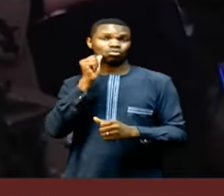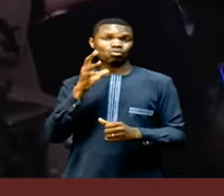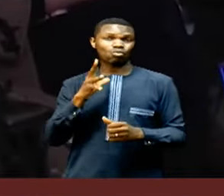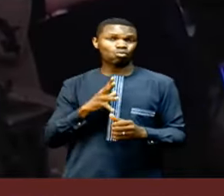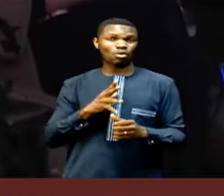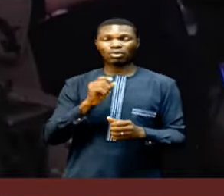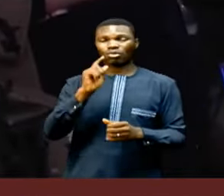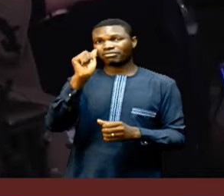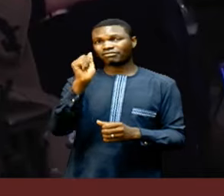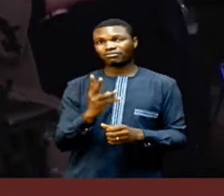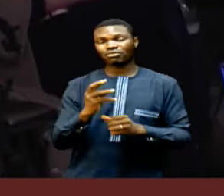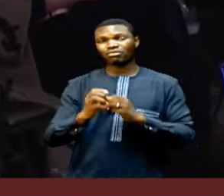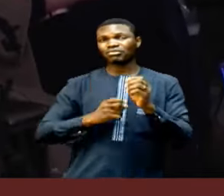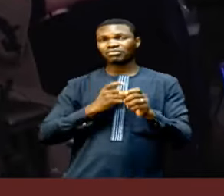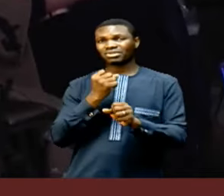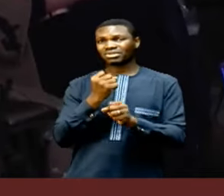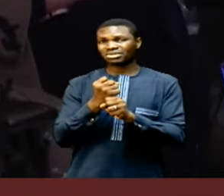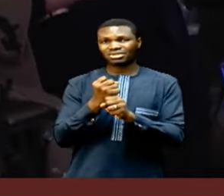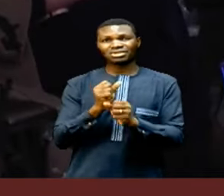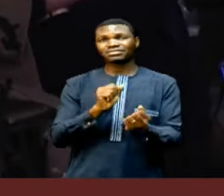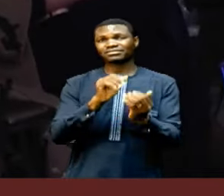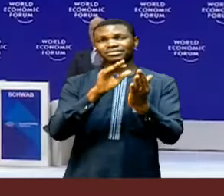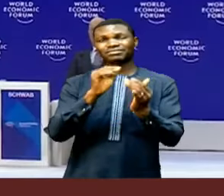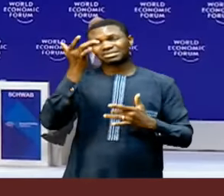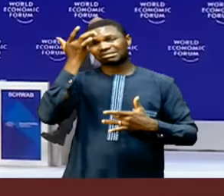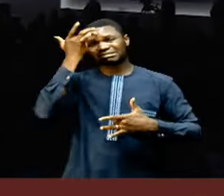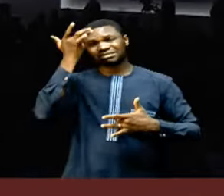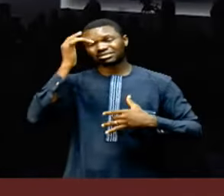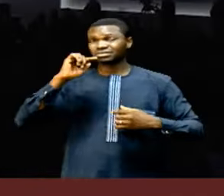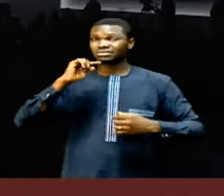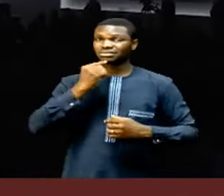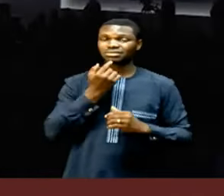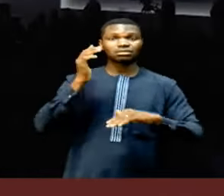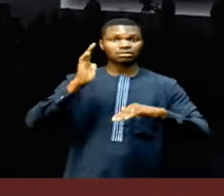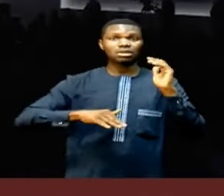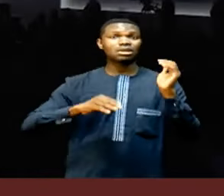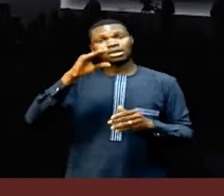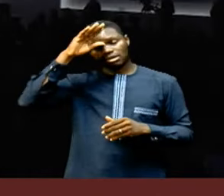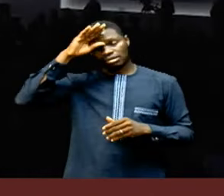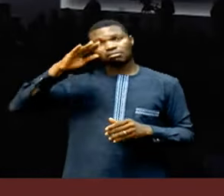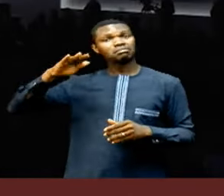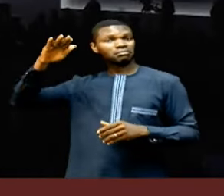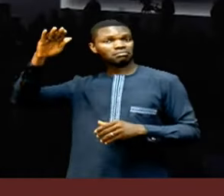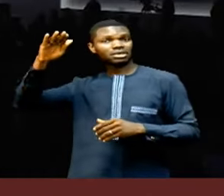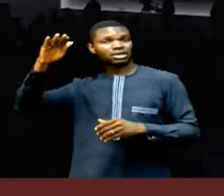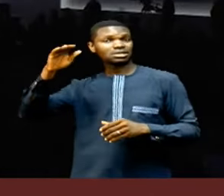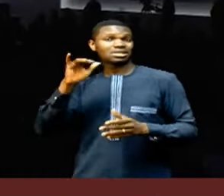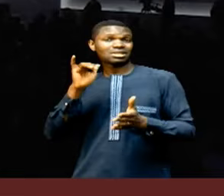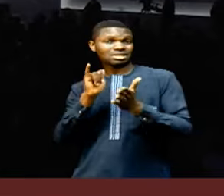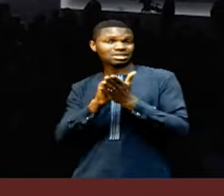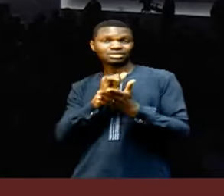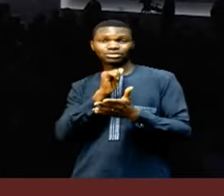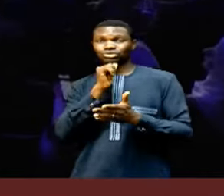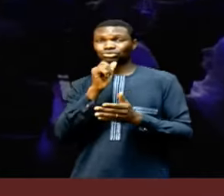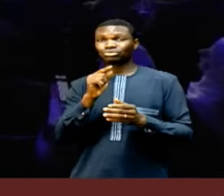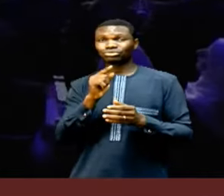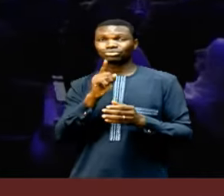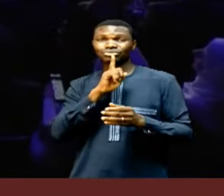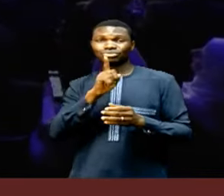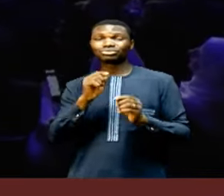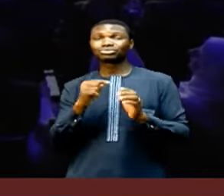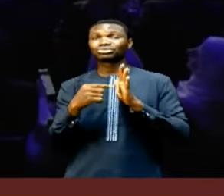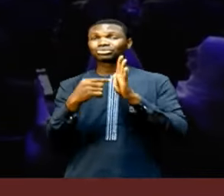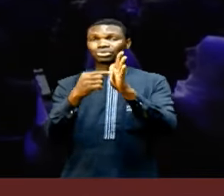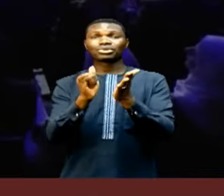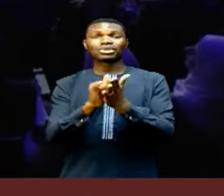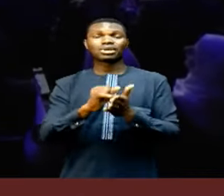suffering from poor health than men. The report indicates that this disparity includes an unequal focus on men across medical